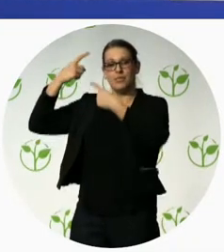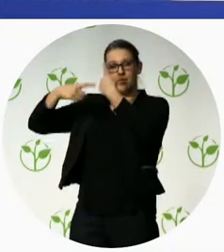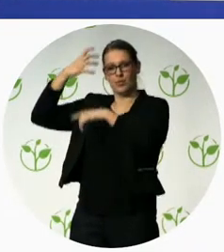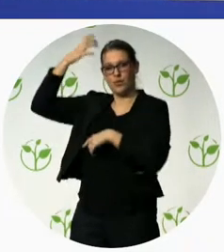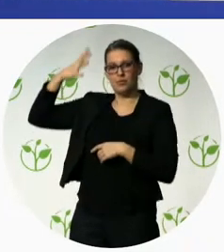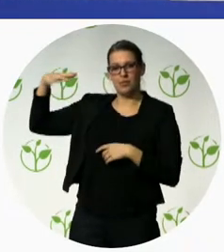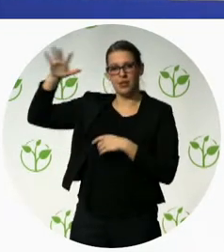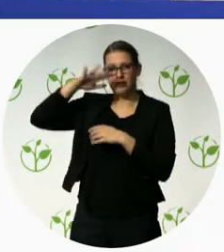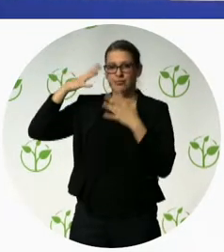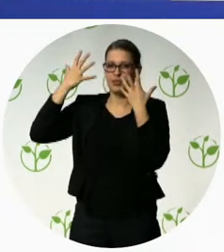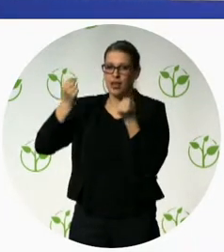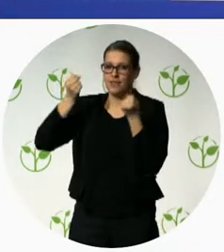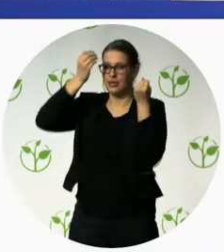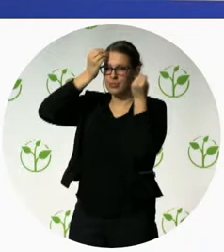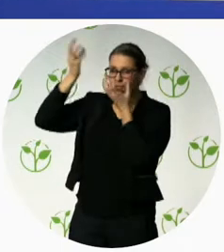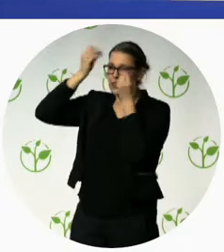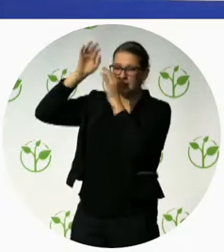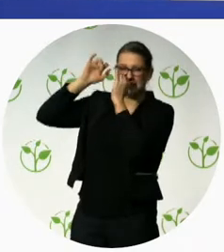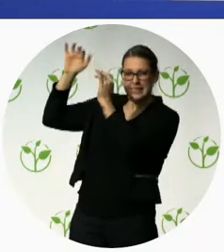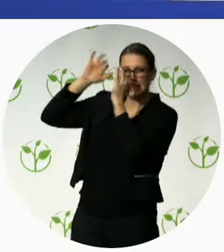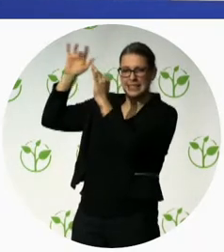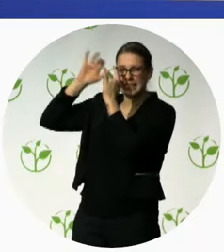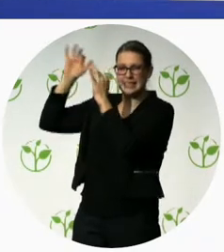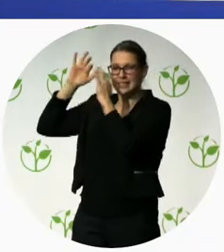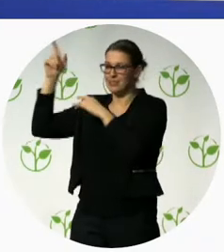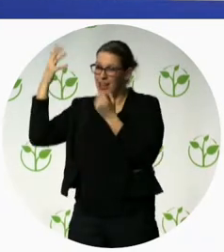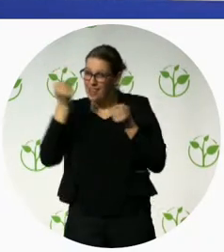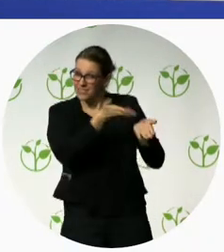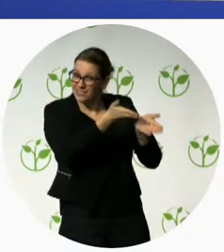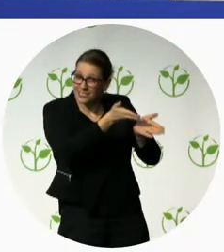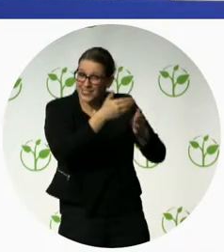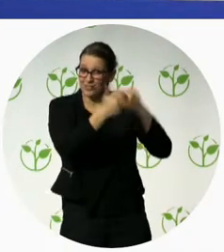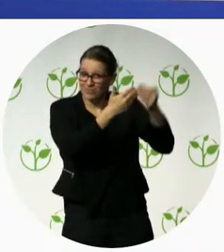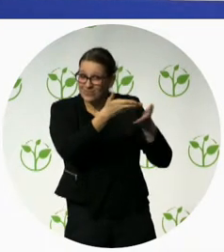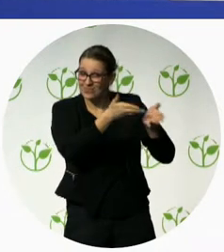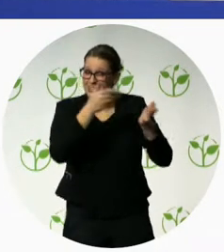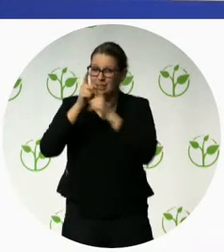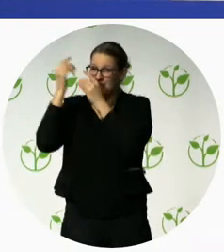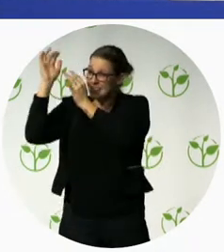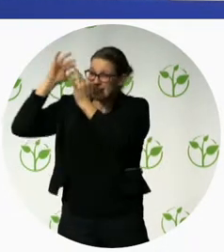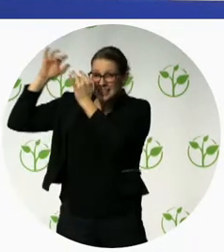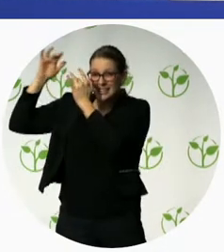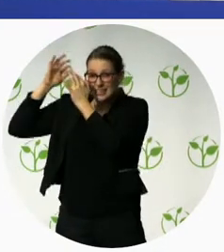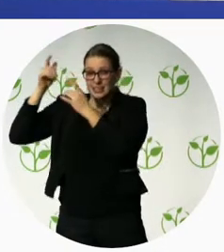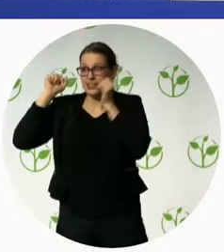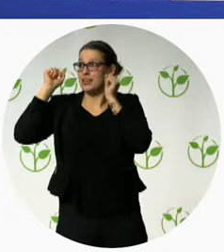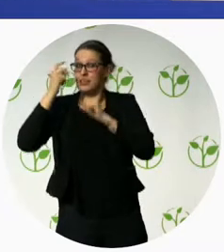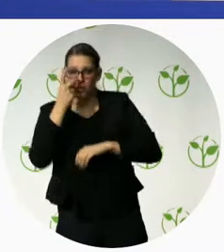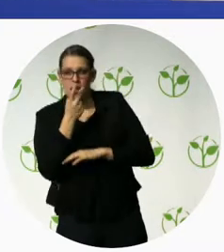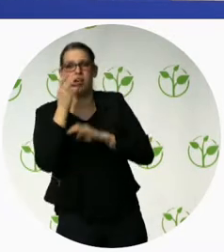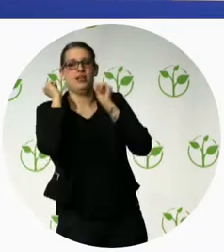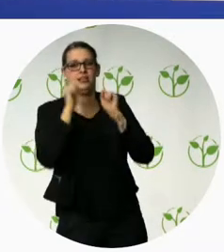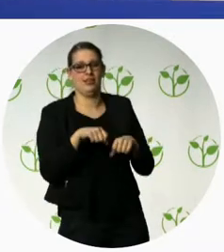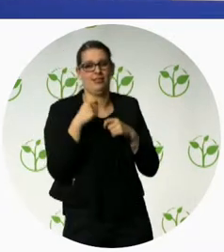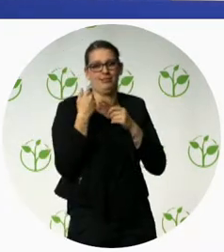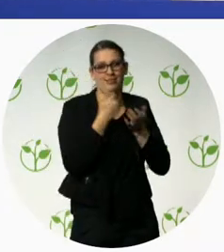and it can change also the perception and finally there is an improvement of the accesses